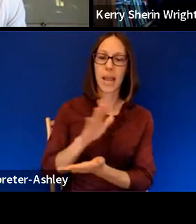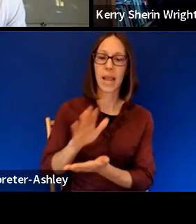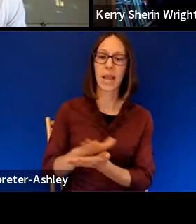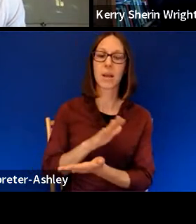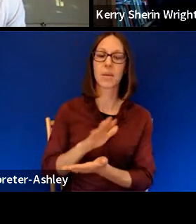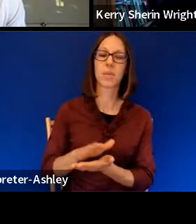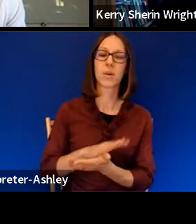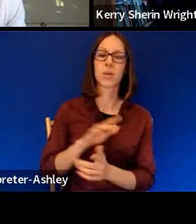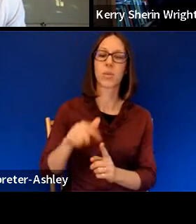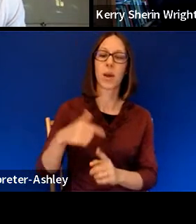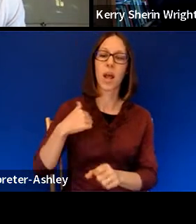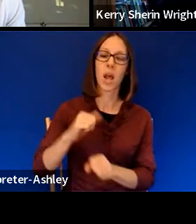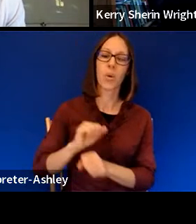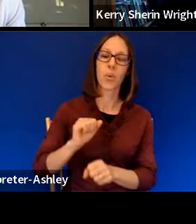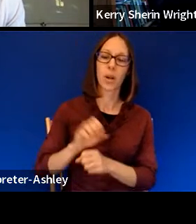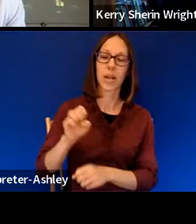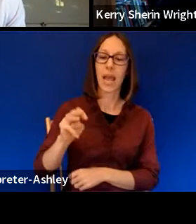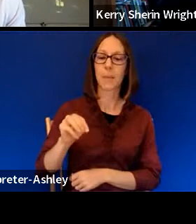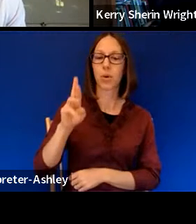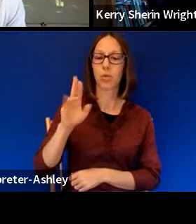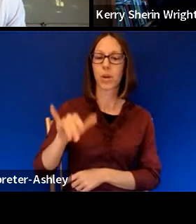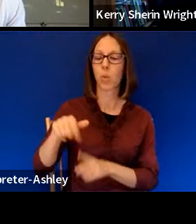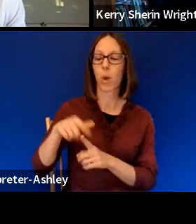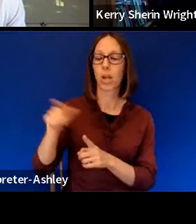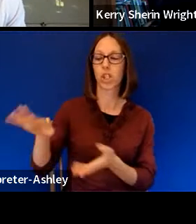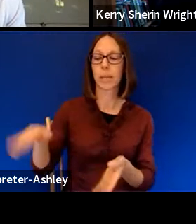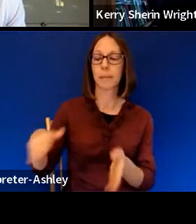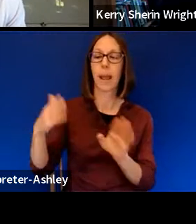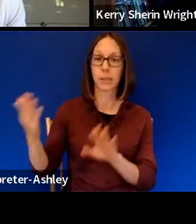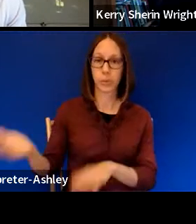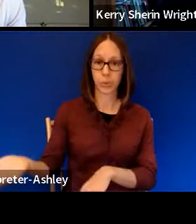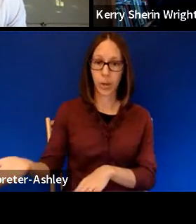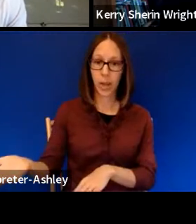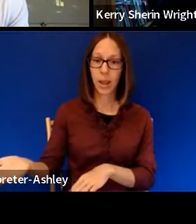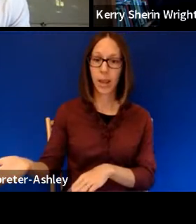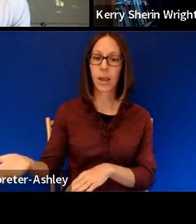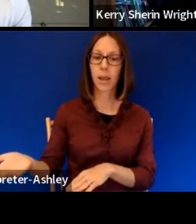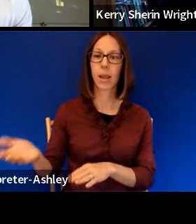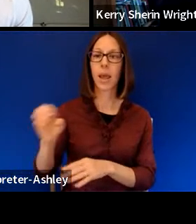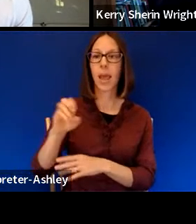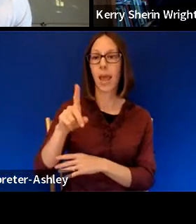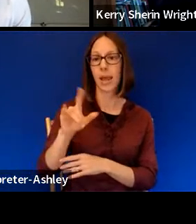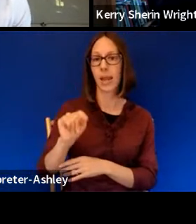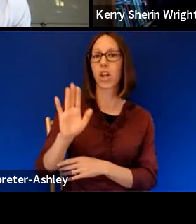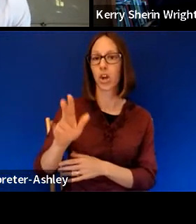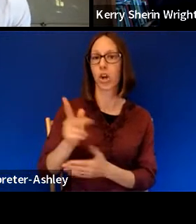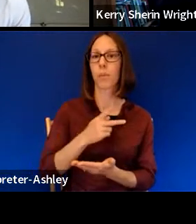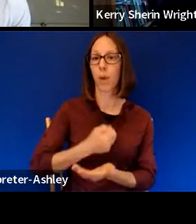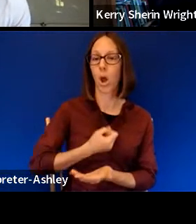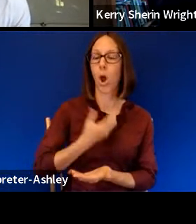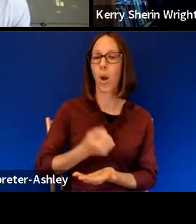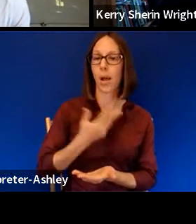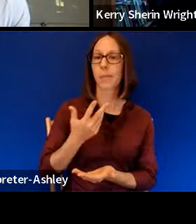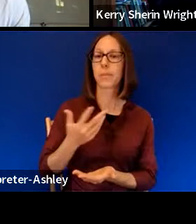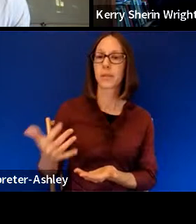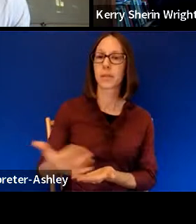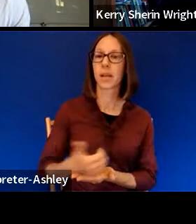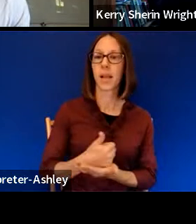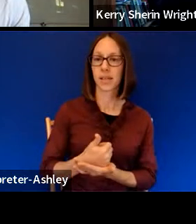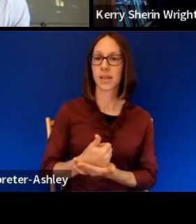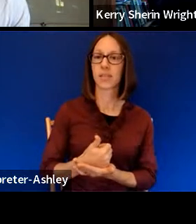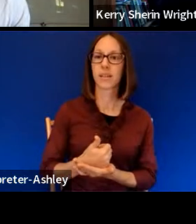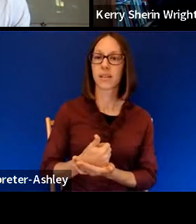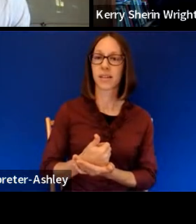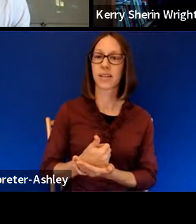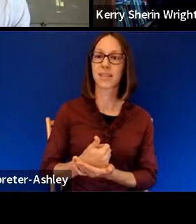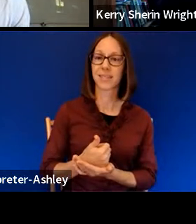there. And then after she passed away, um, edited her collected poems. And so in a way, you know,